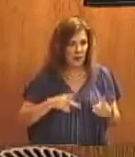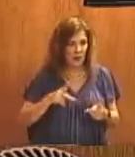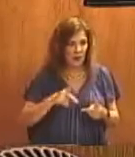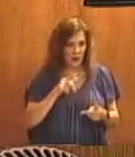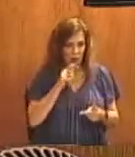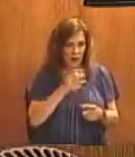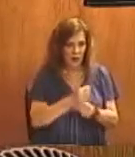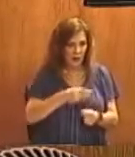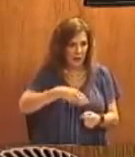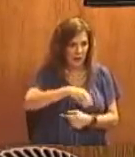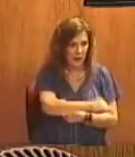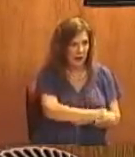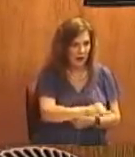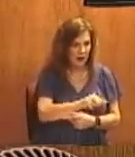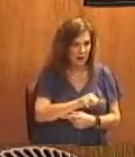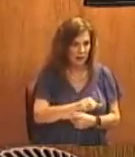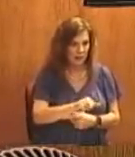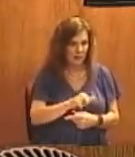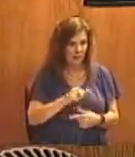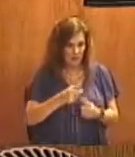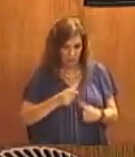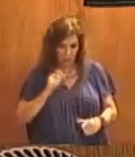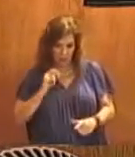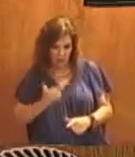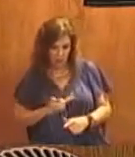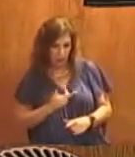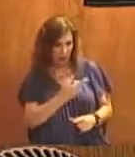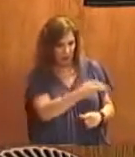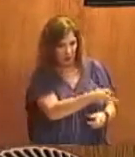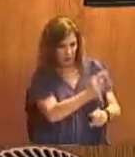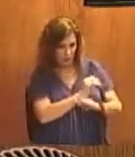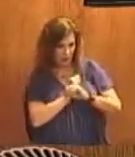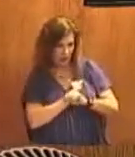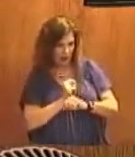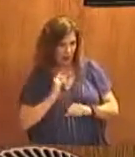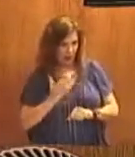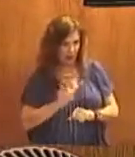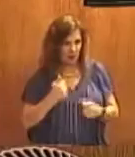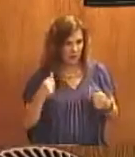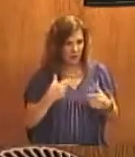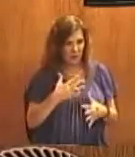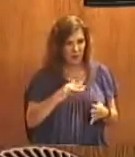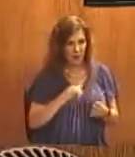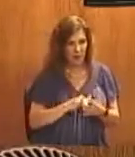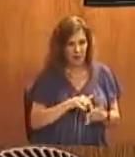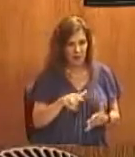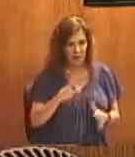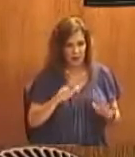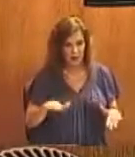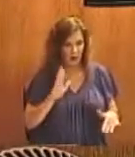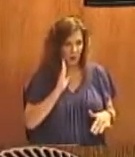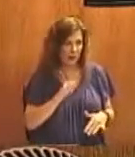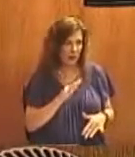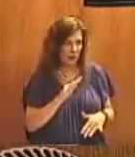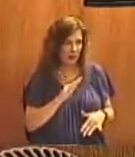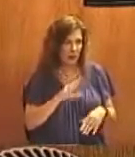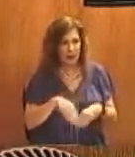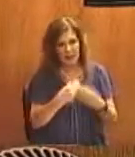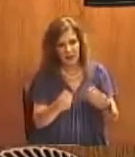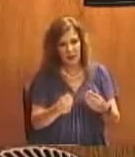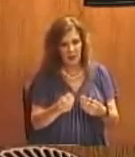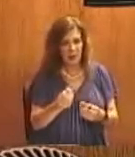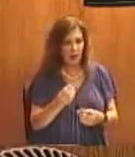to protect us in fear that they will be unjustly charged given a criminal record